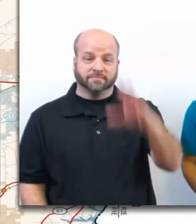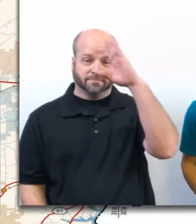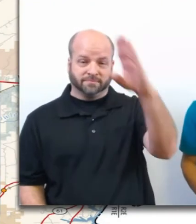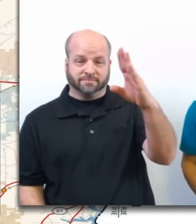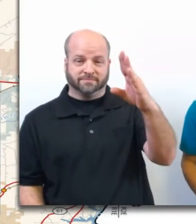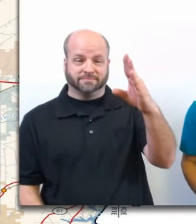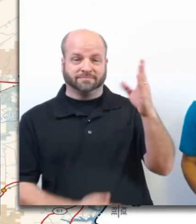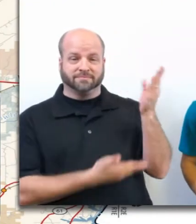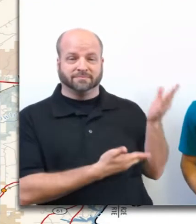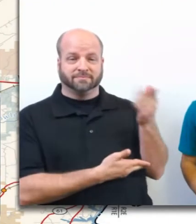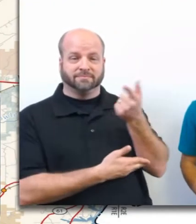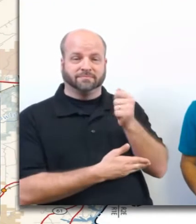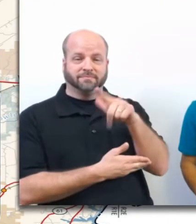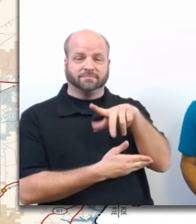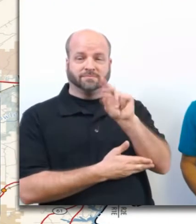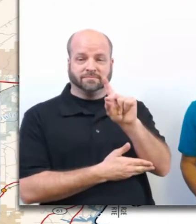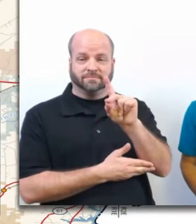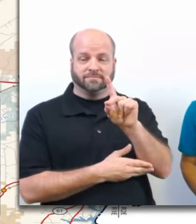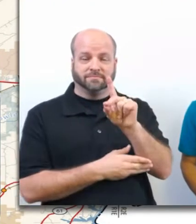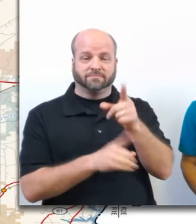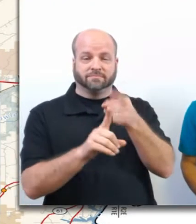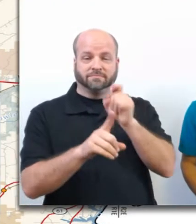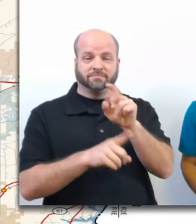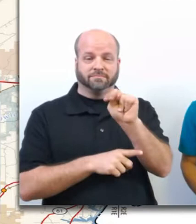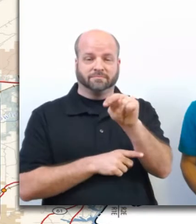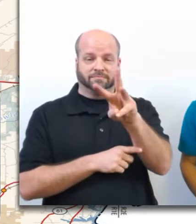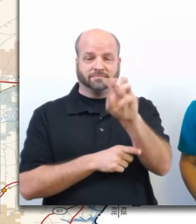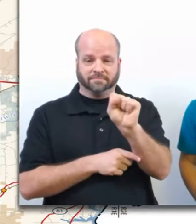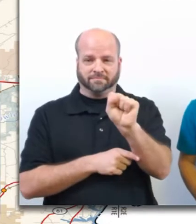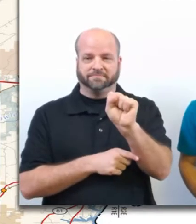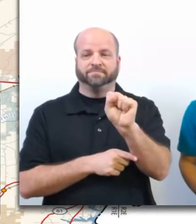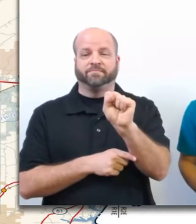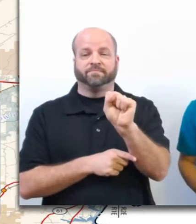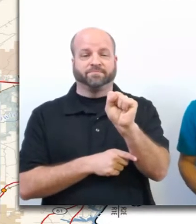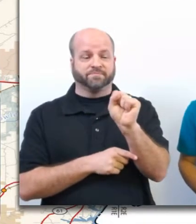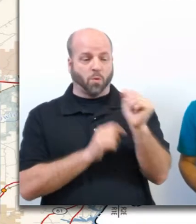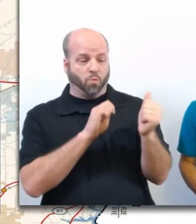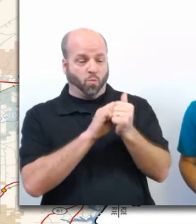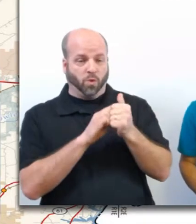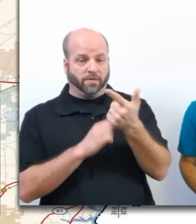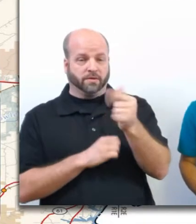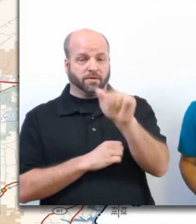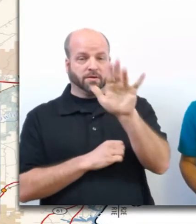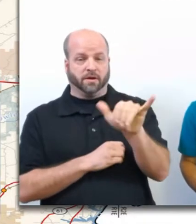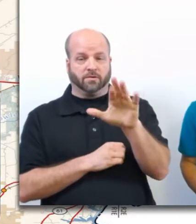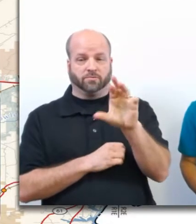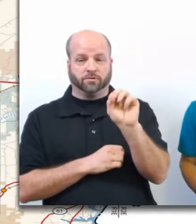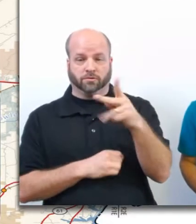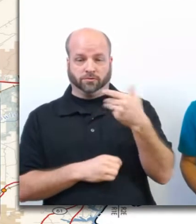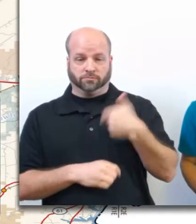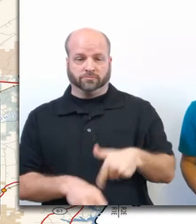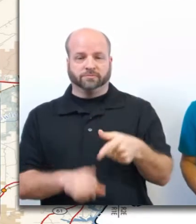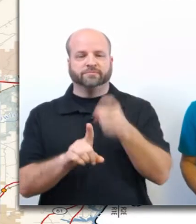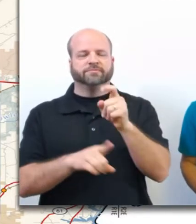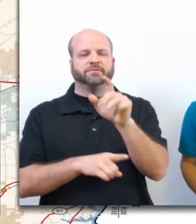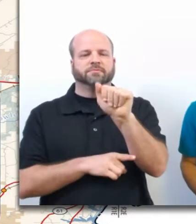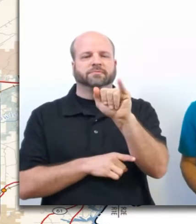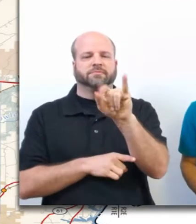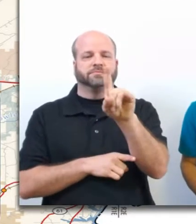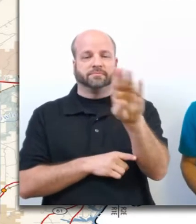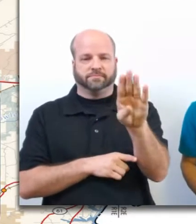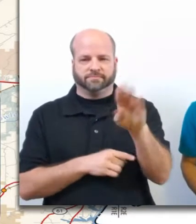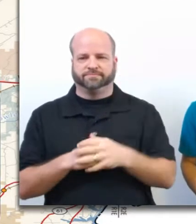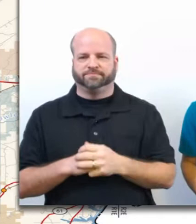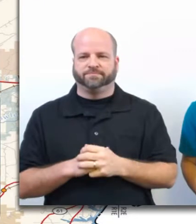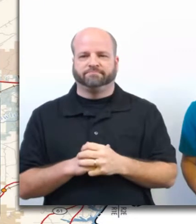Hi, I'm Gerald Satterwhite with the National Weather Service, and I'm joined by Gary Crook from the Alabama Institute for the Deaf